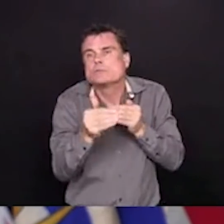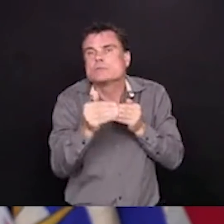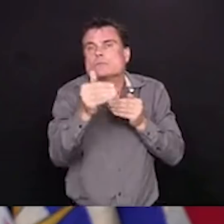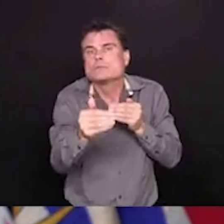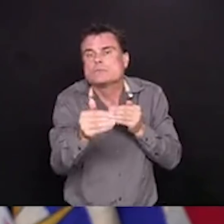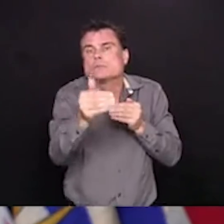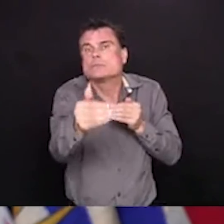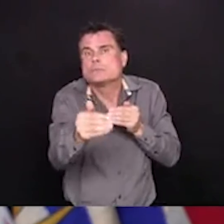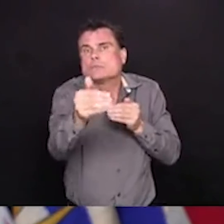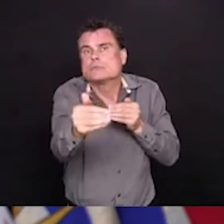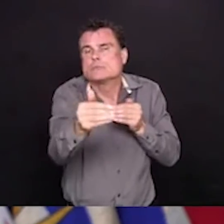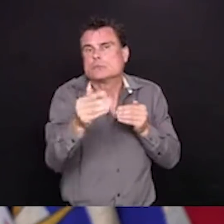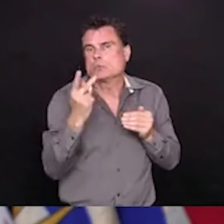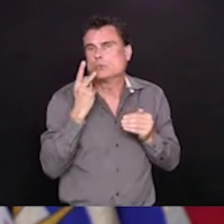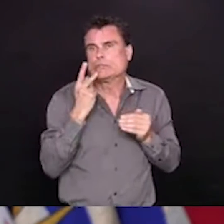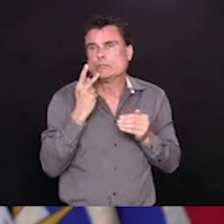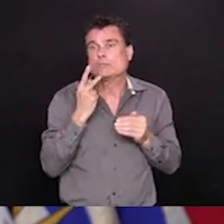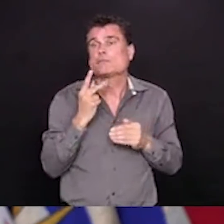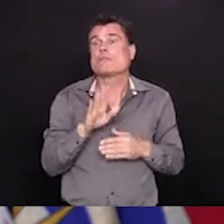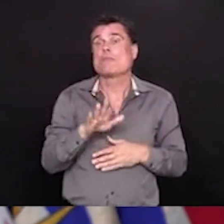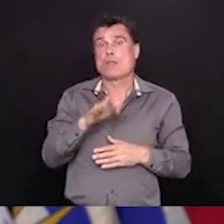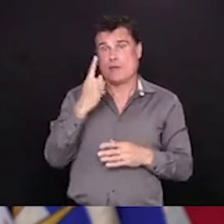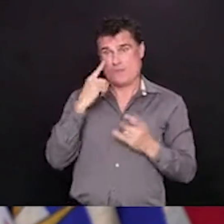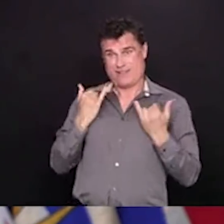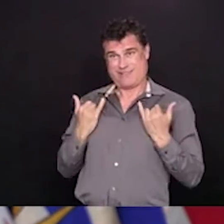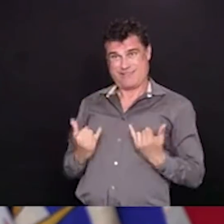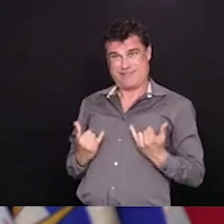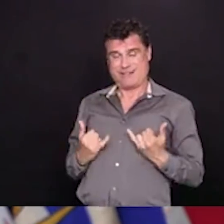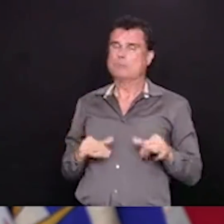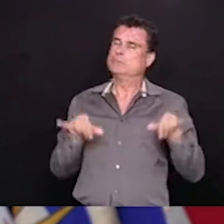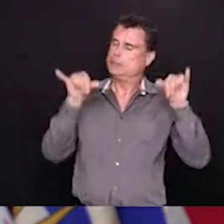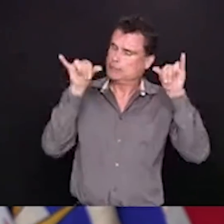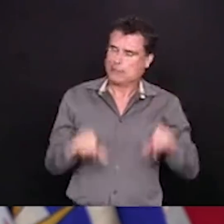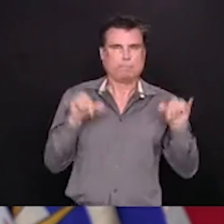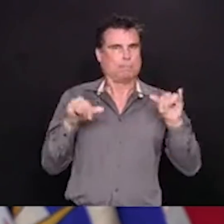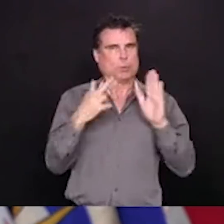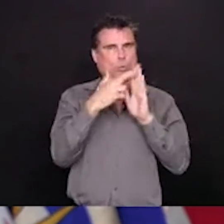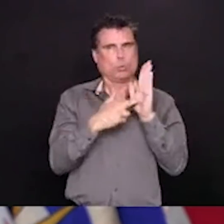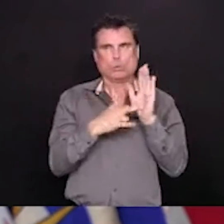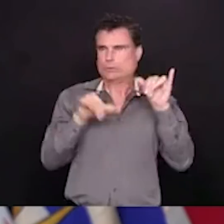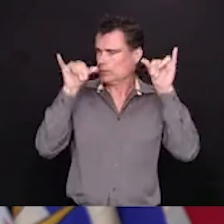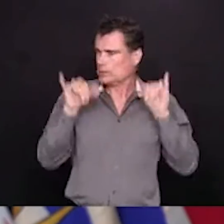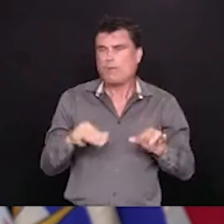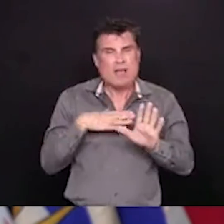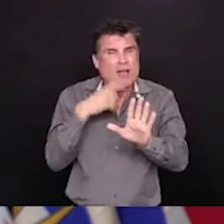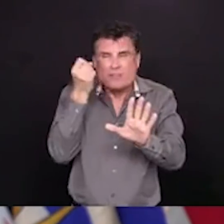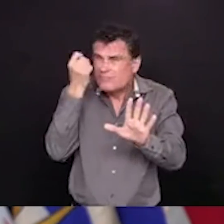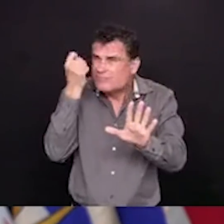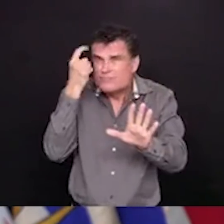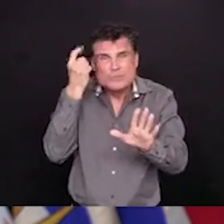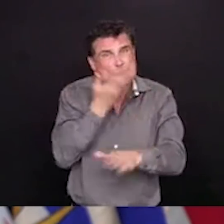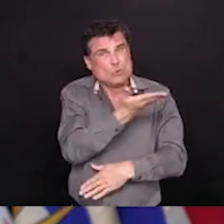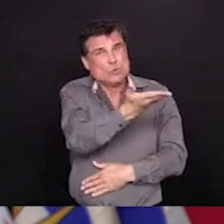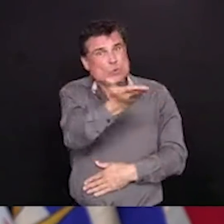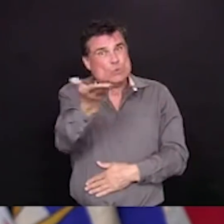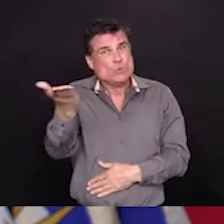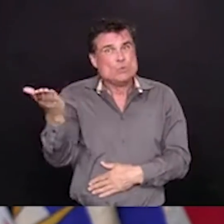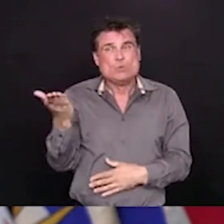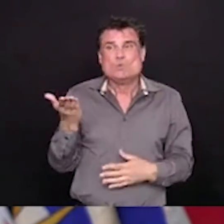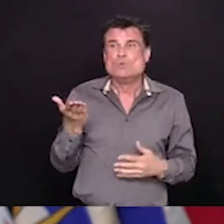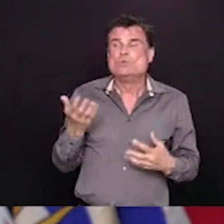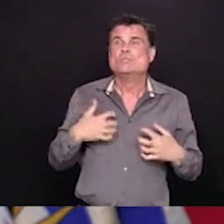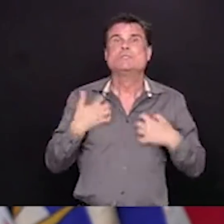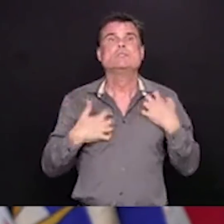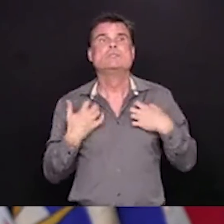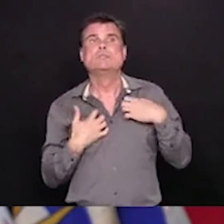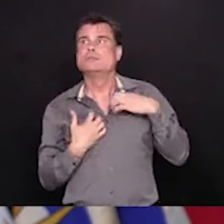our line. I understand the hardships and the sacrifices that we have all made in the past six weeks. And we have